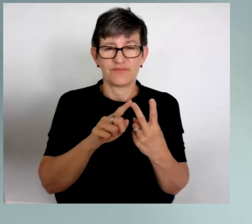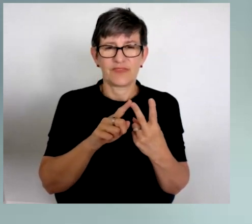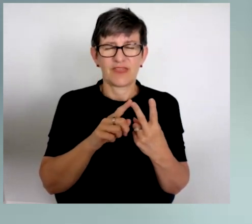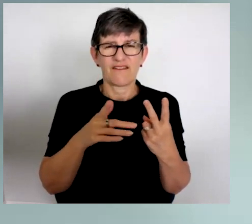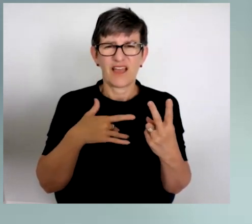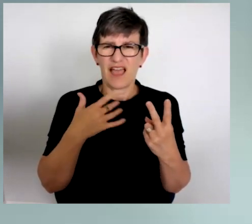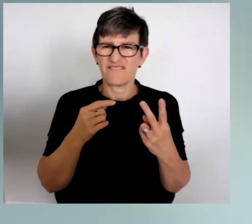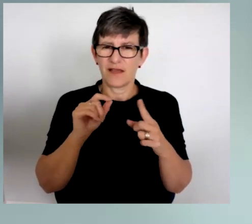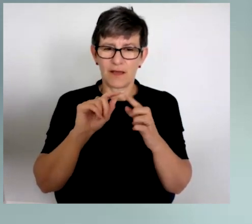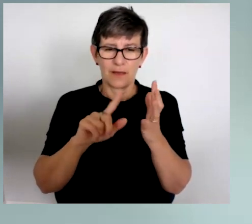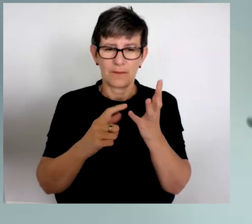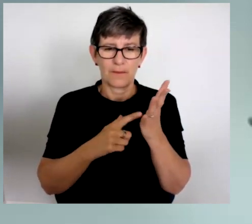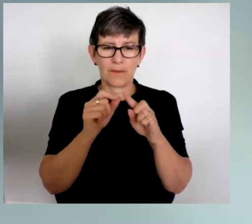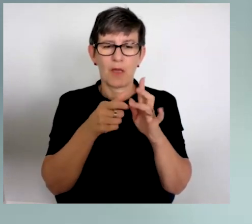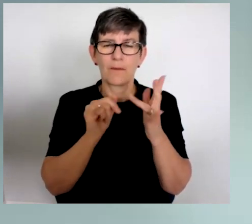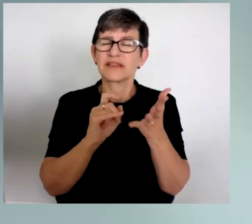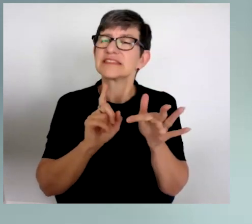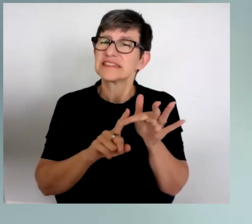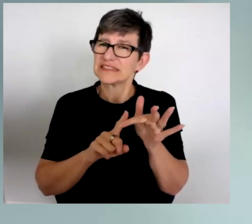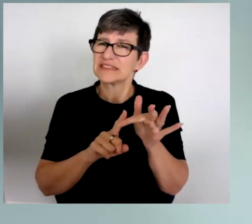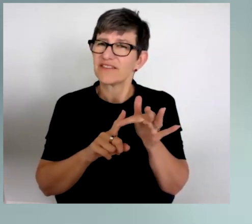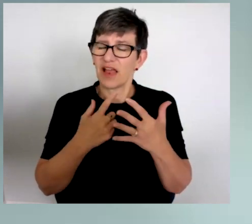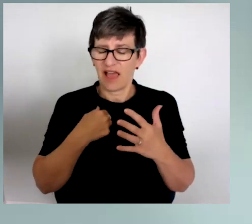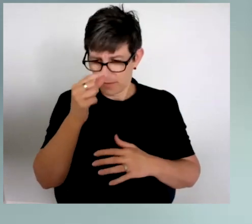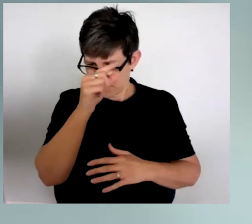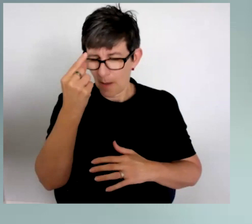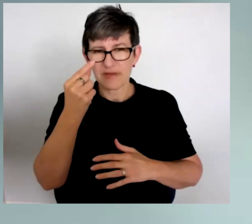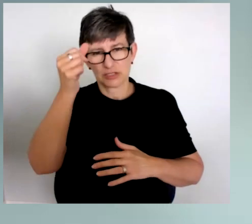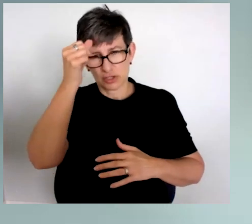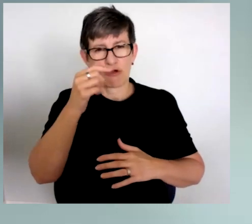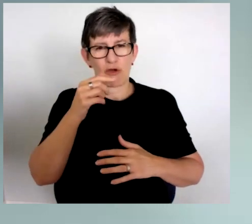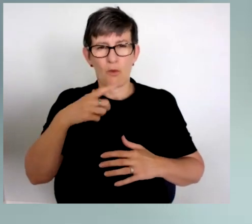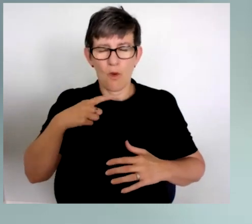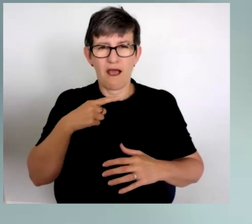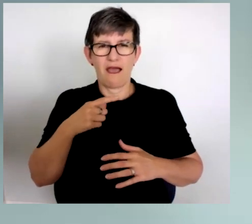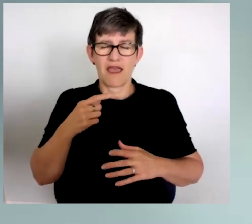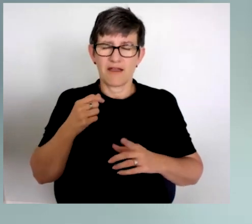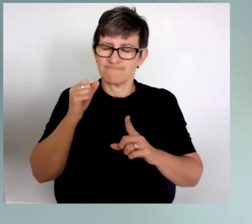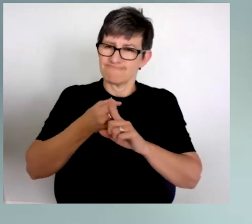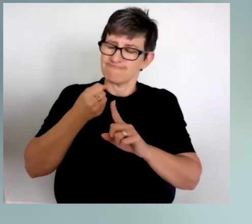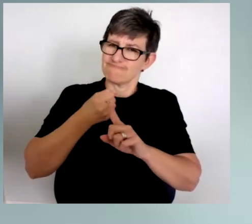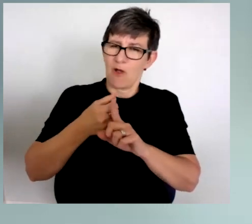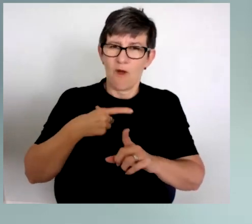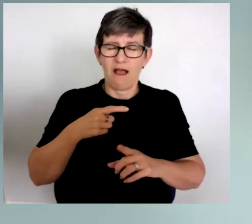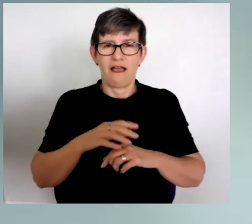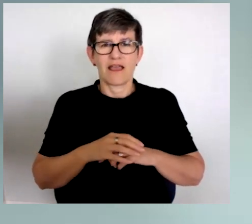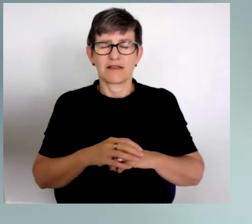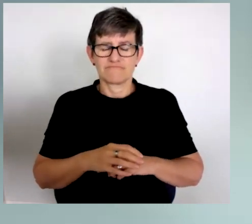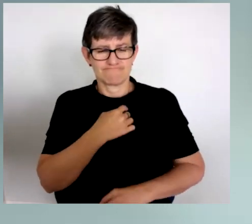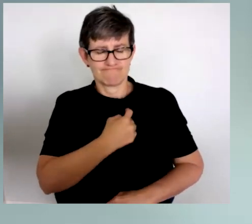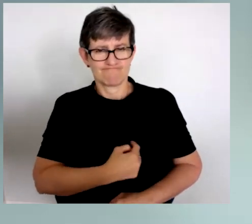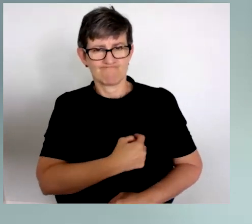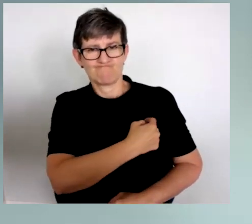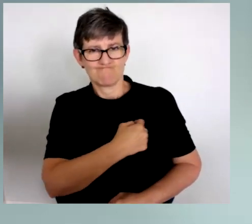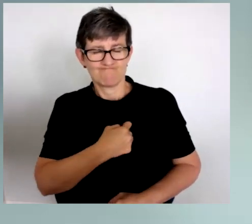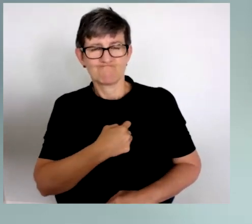sense of purpose. There's nothing like having a sense of purpose to keep you advocating. You know, if you really are committed